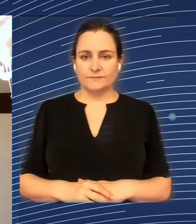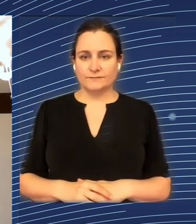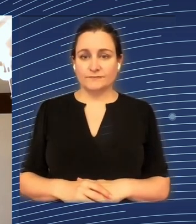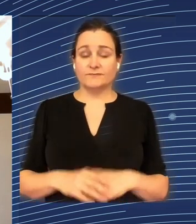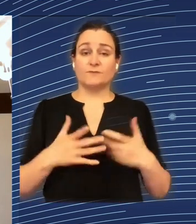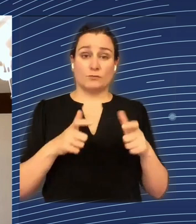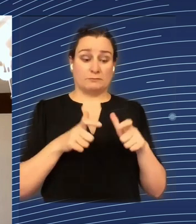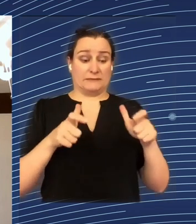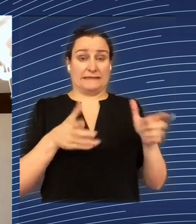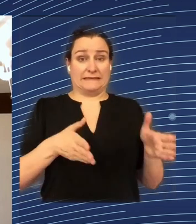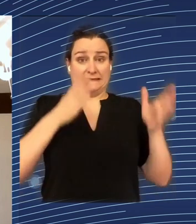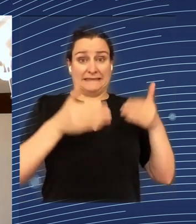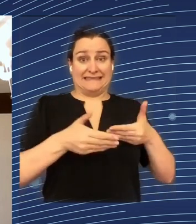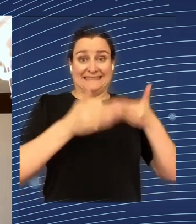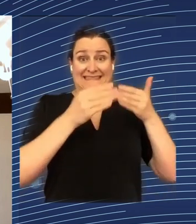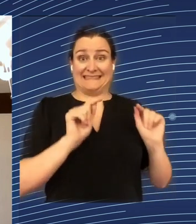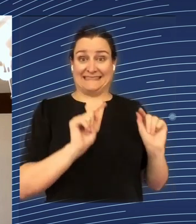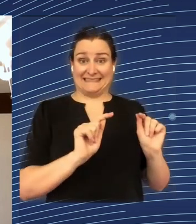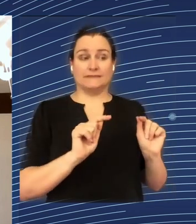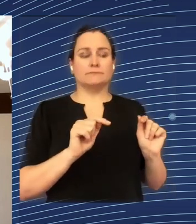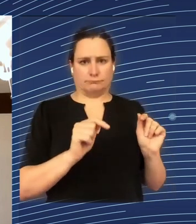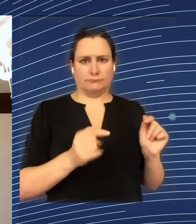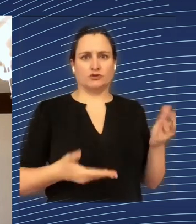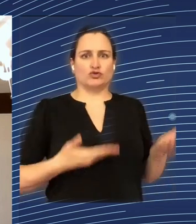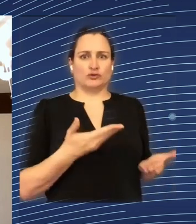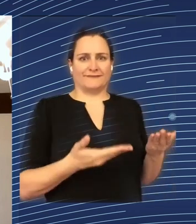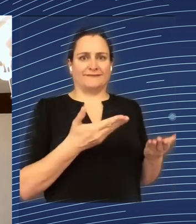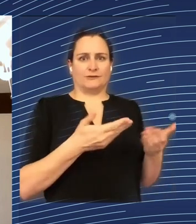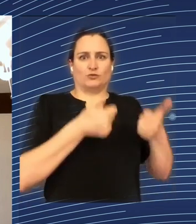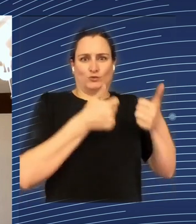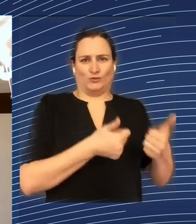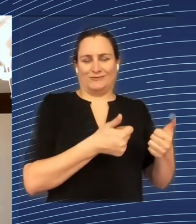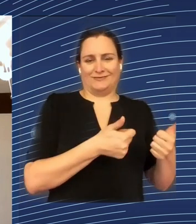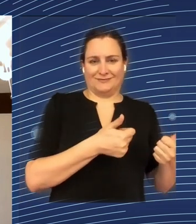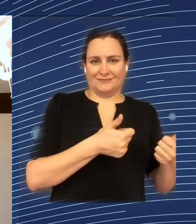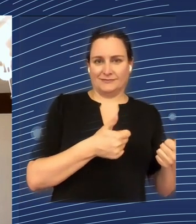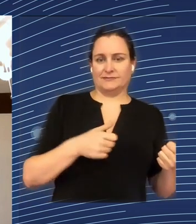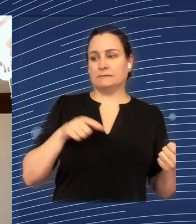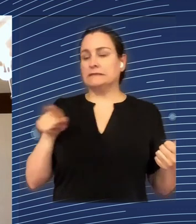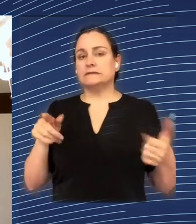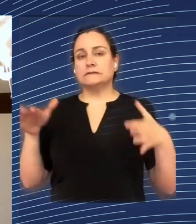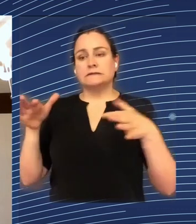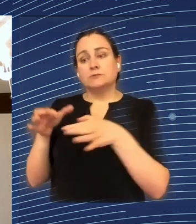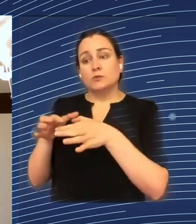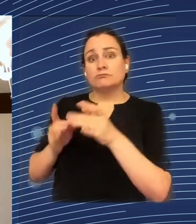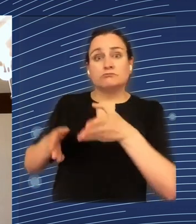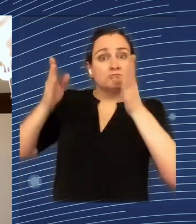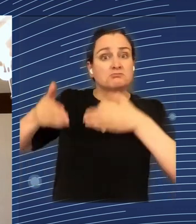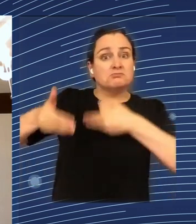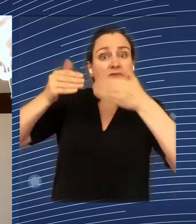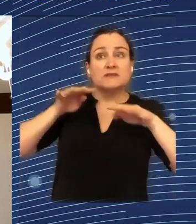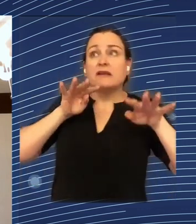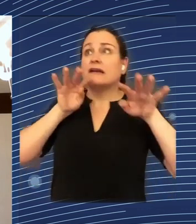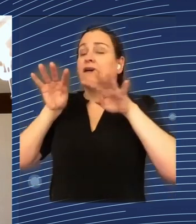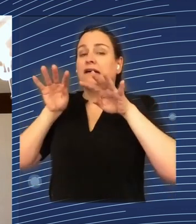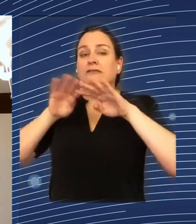ones that can do these service economies best. So that's a negative factor. But, you know, this is the way economies are developing, so we need to deal with that. And that kind of